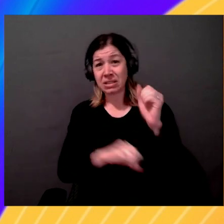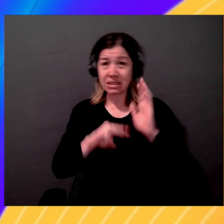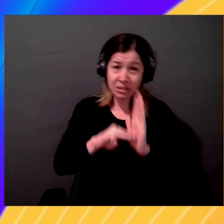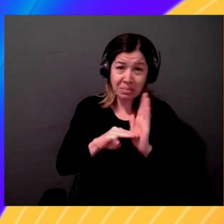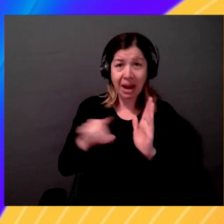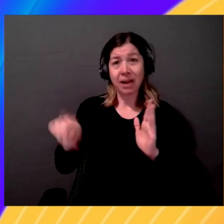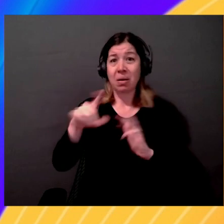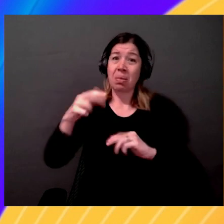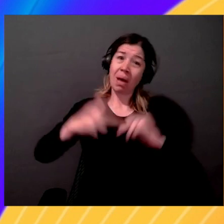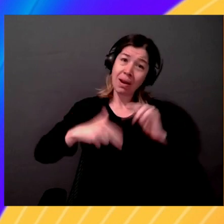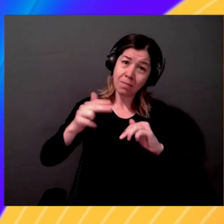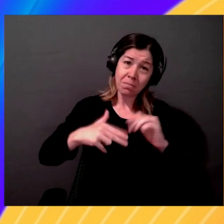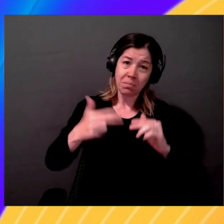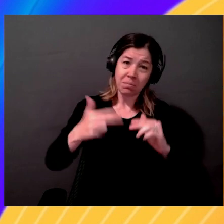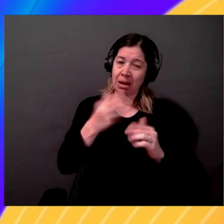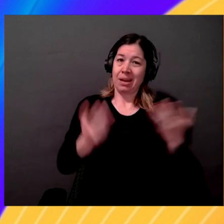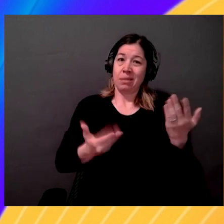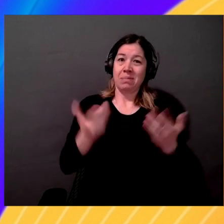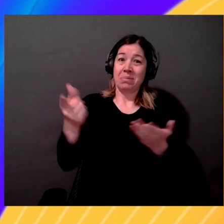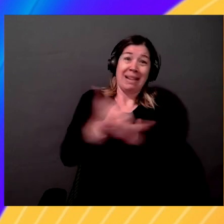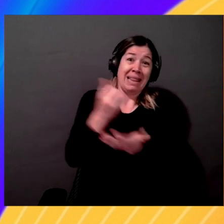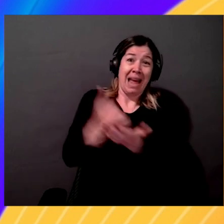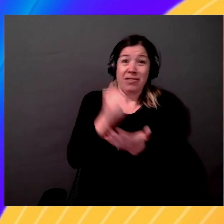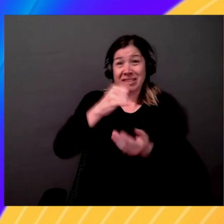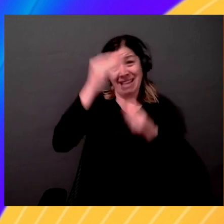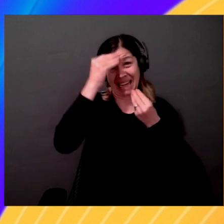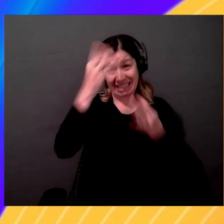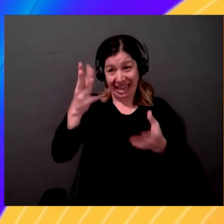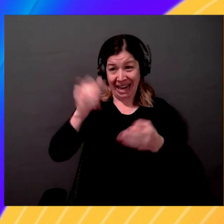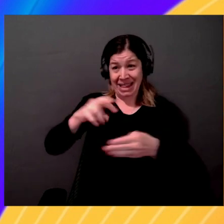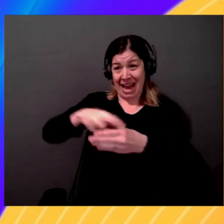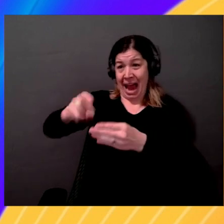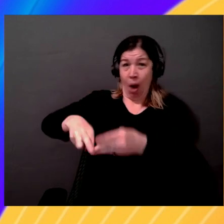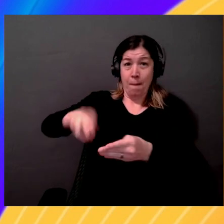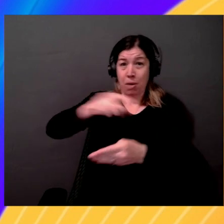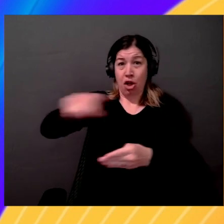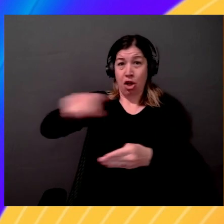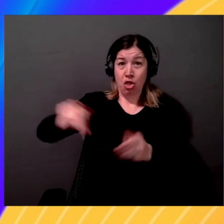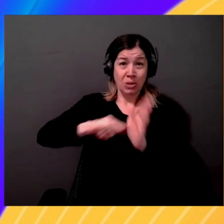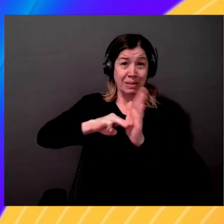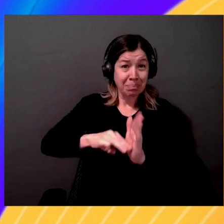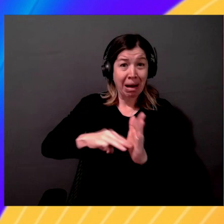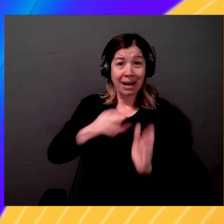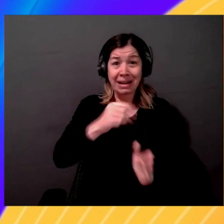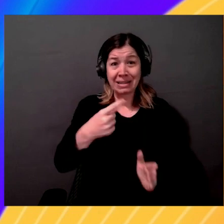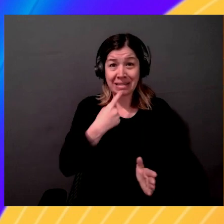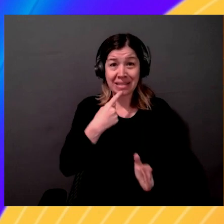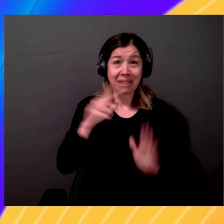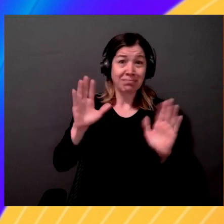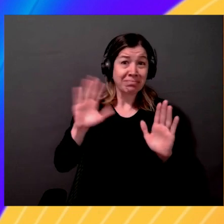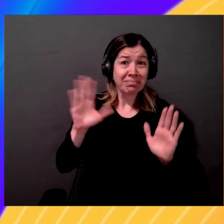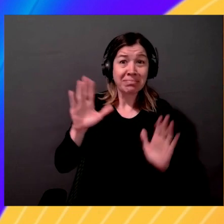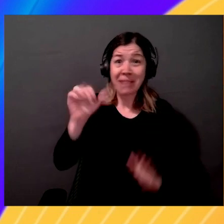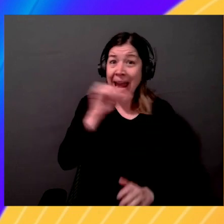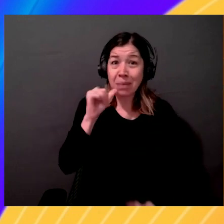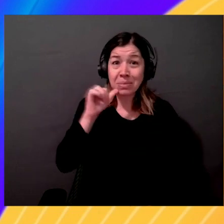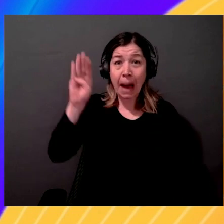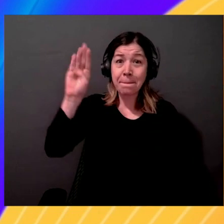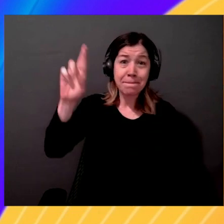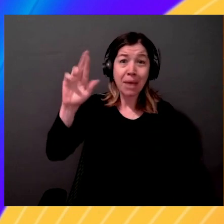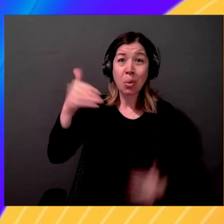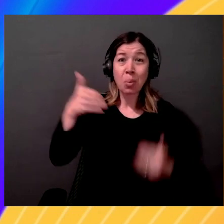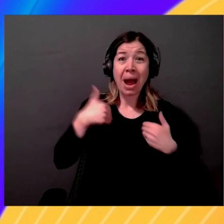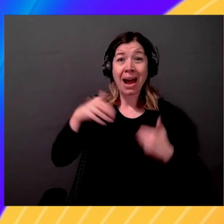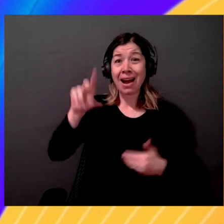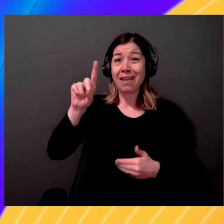leverage the data that's outputted from those models, and then say, hey, Amazon Bedrock, we have this data lake of information.